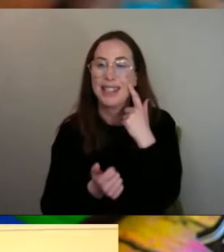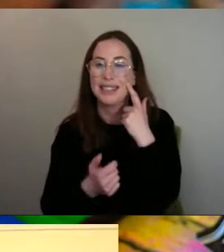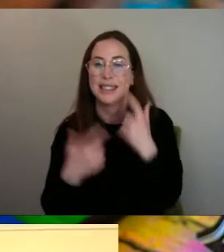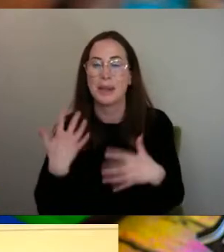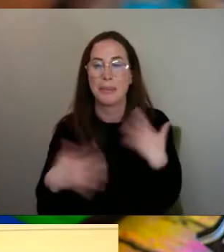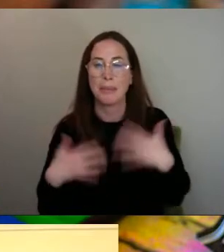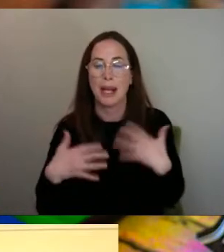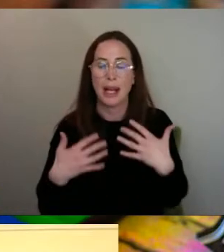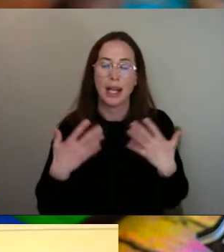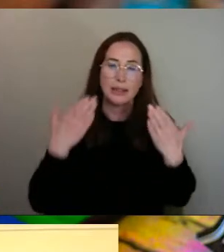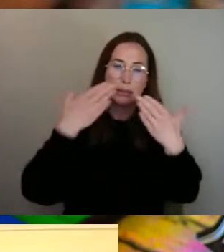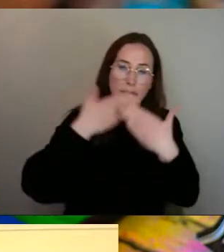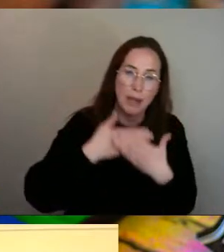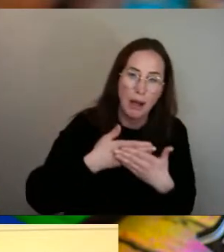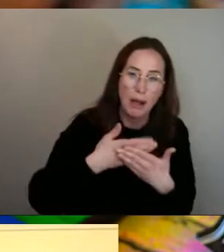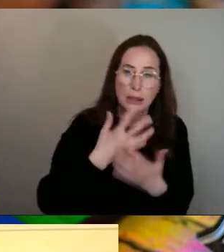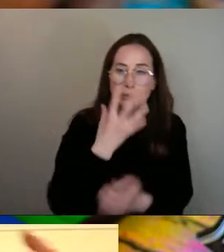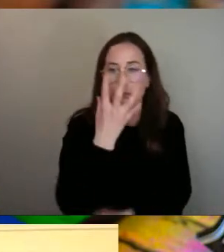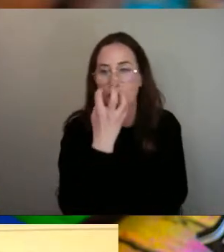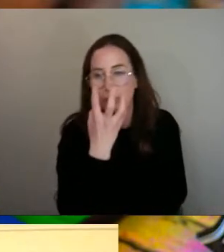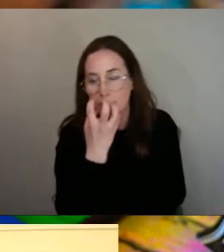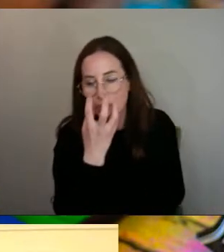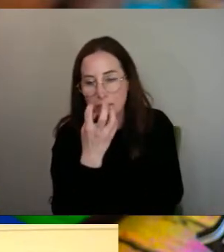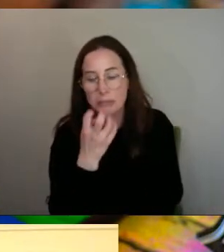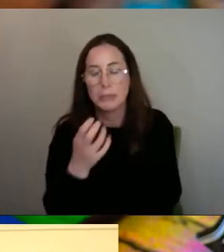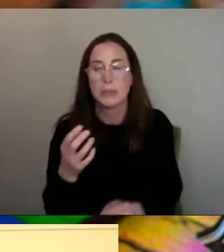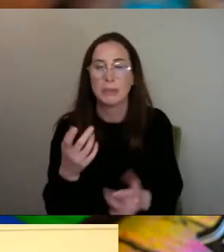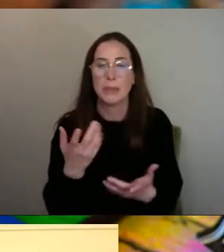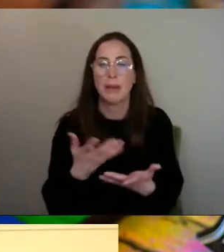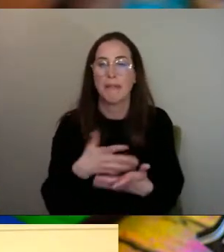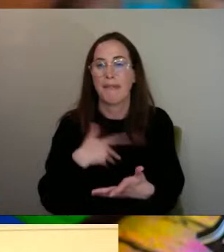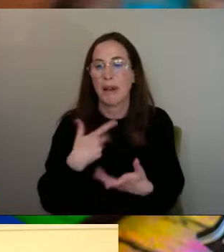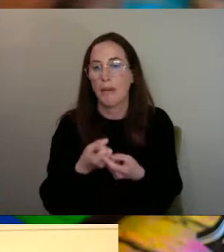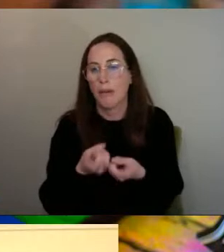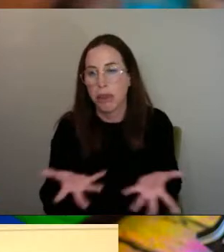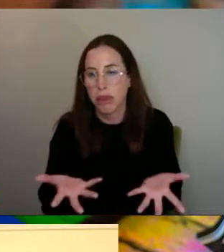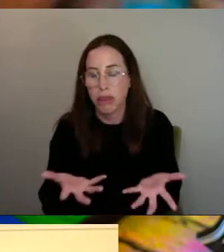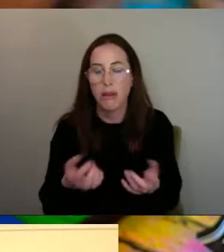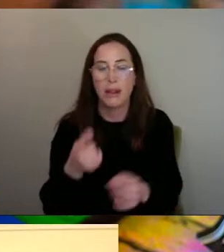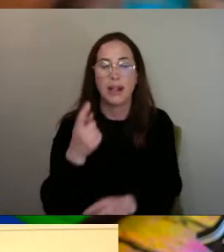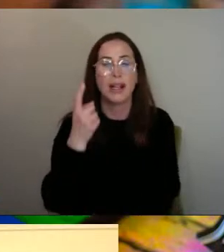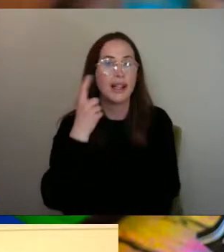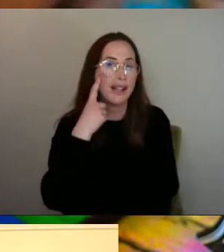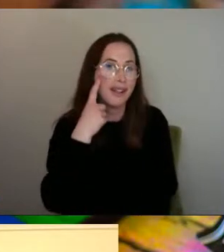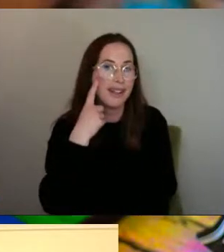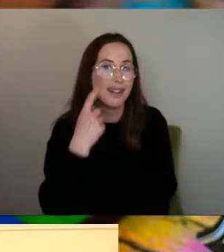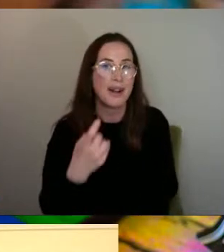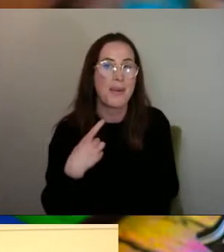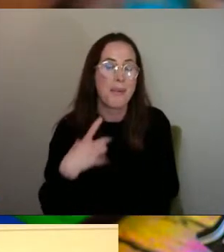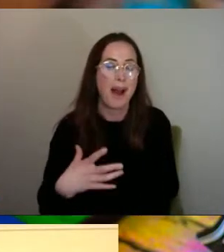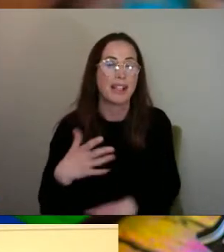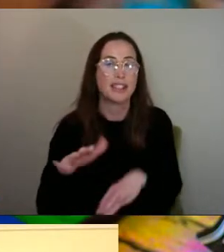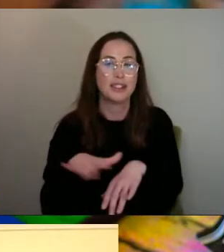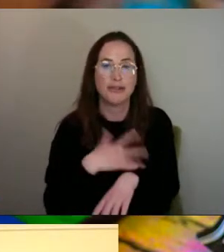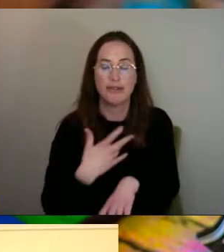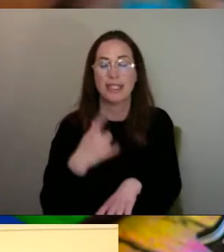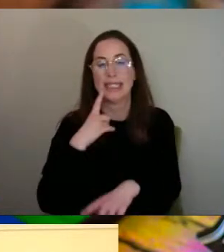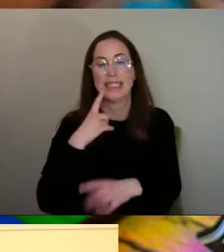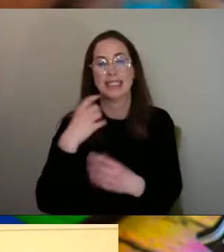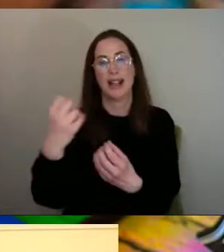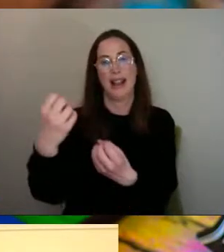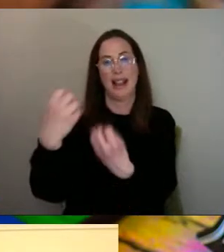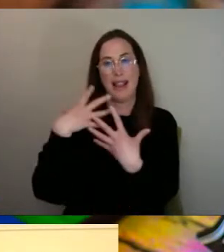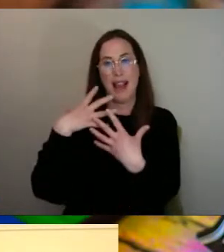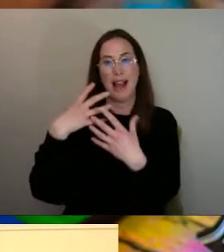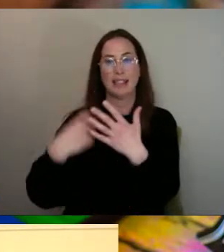darkness and, you know, hopelessness. And the white and the green signify light and growth.